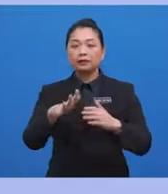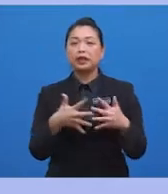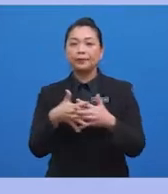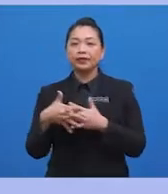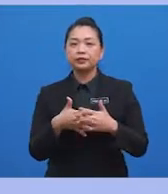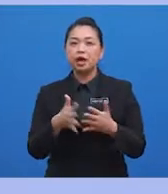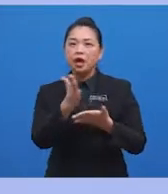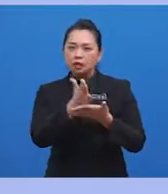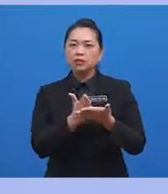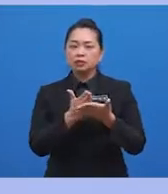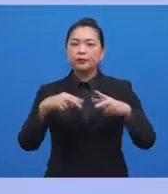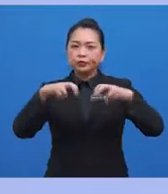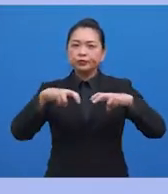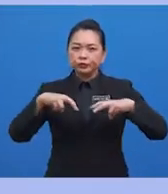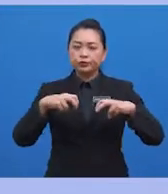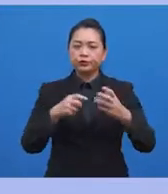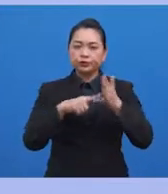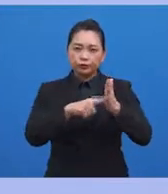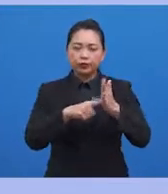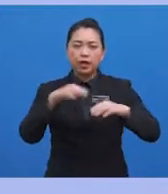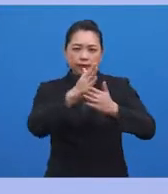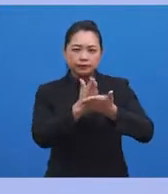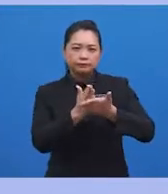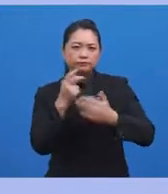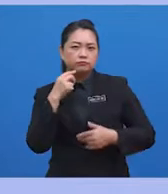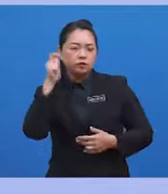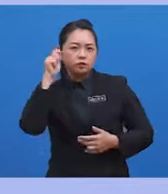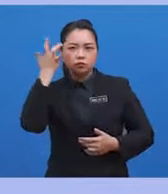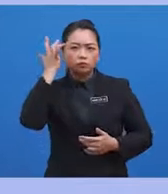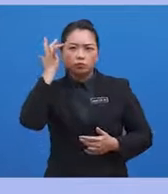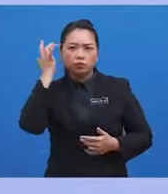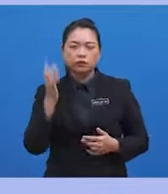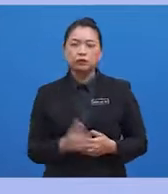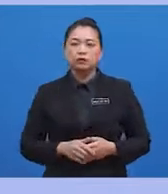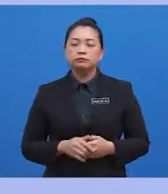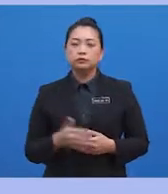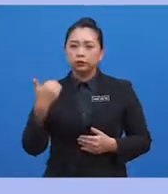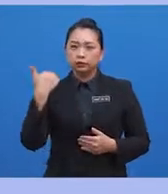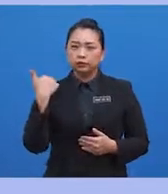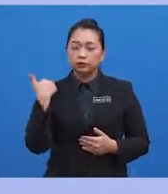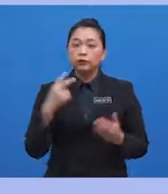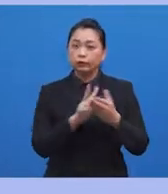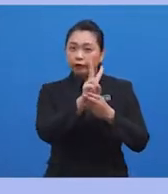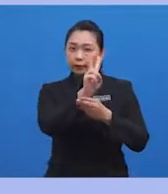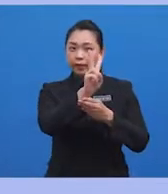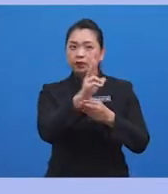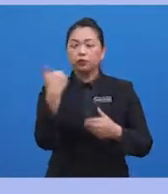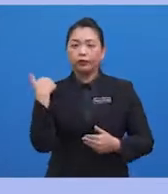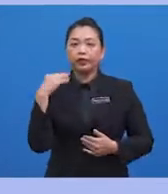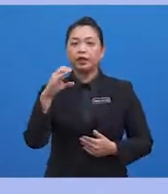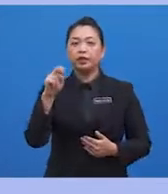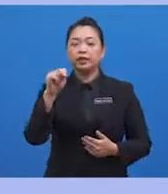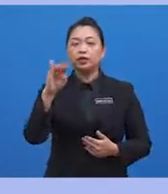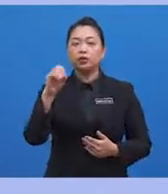shows that many teens do not even realise that vaping cartridges contain nicotine and assume the pots contain